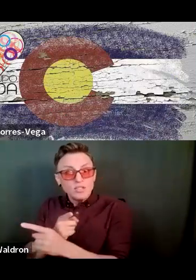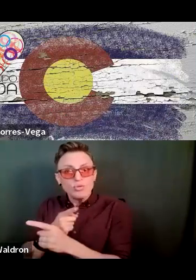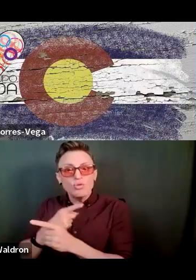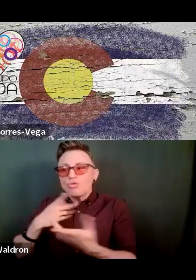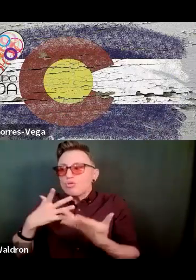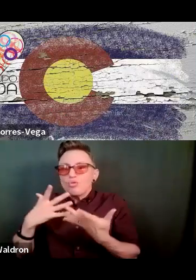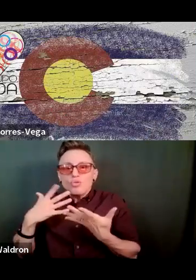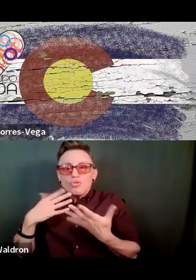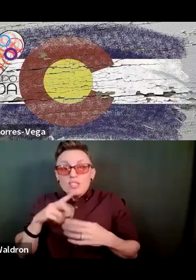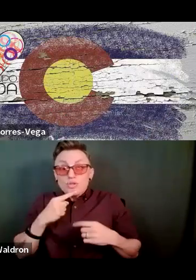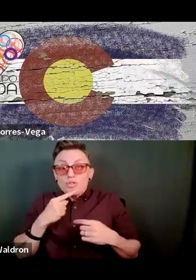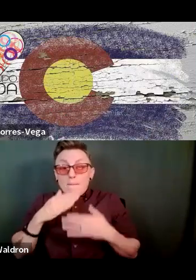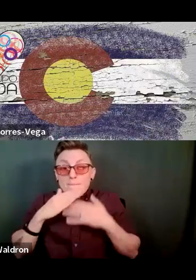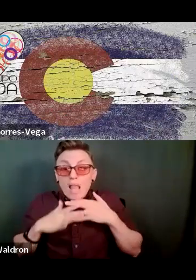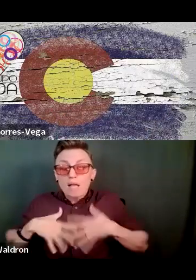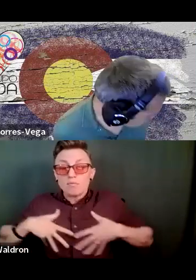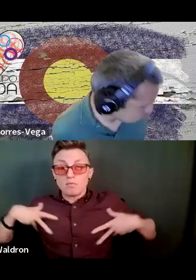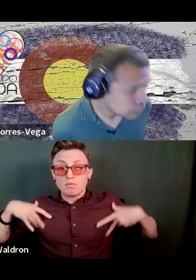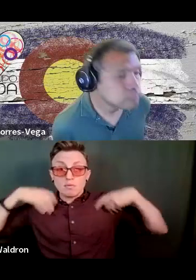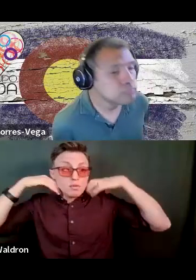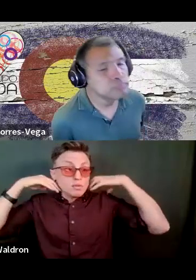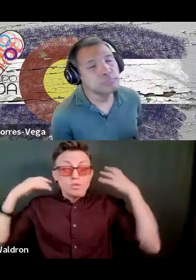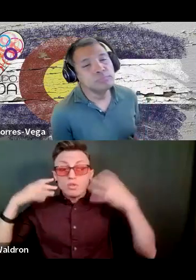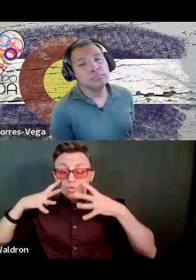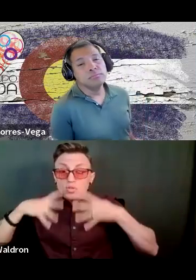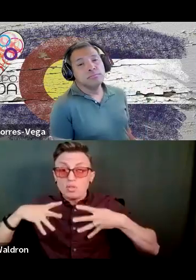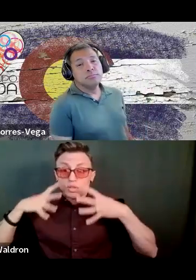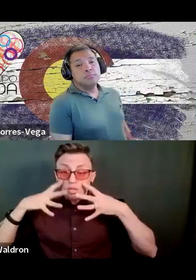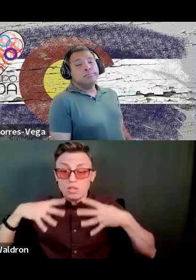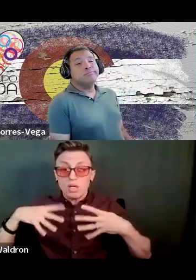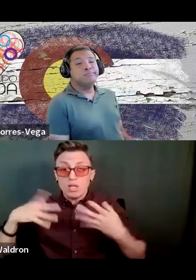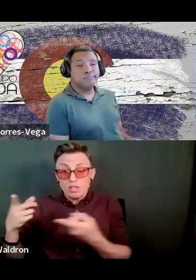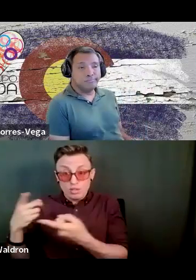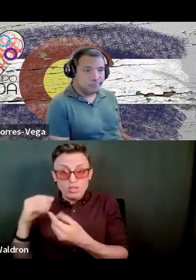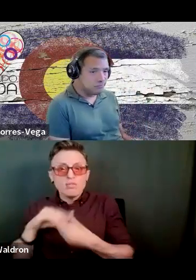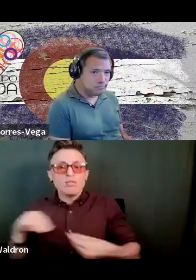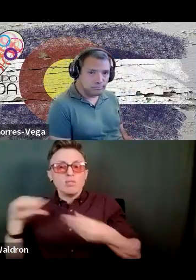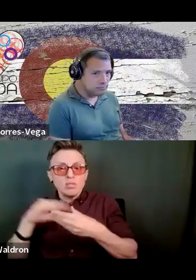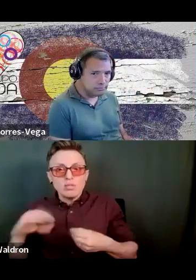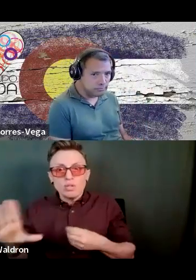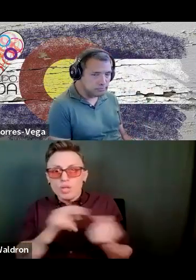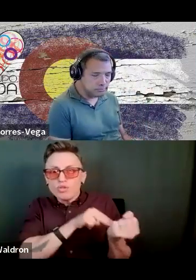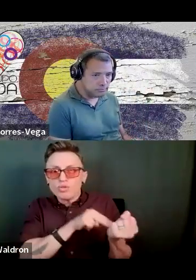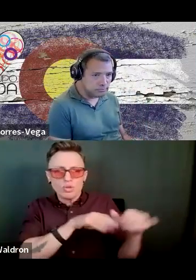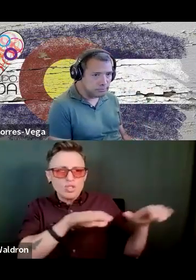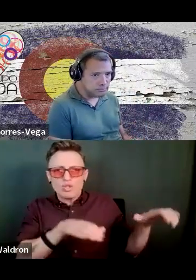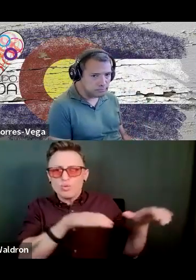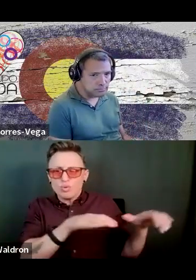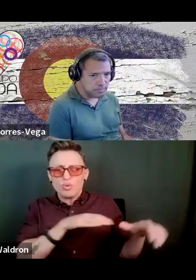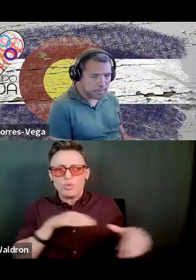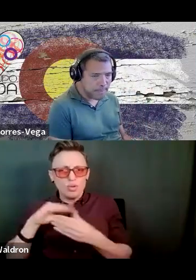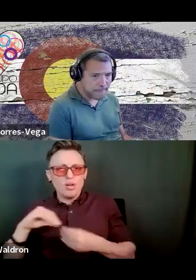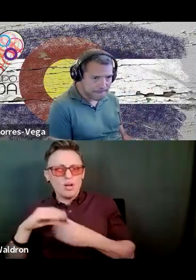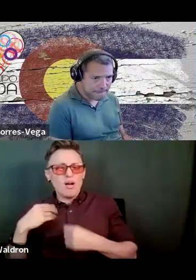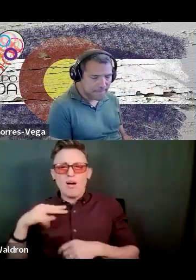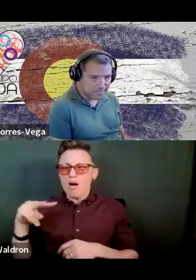and just in tears, just crying uncontrollably and said, you know, shared with us what the nurses had done. And so it was one of